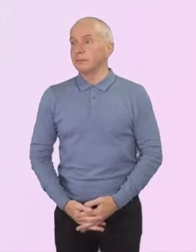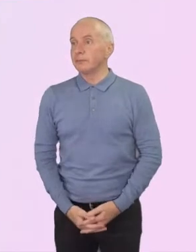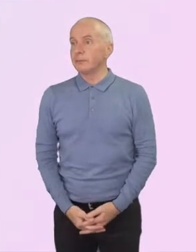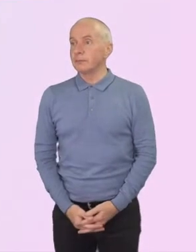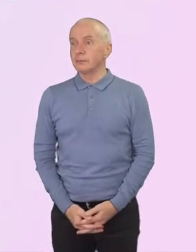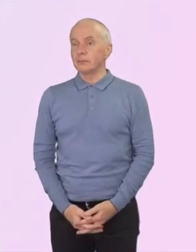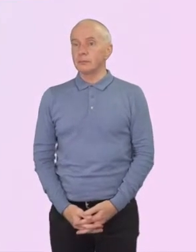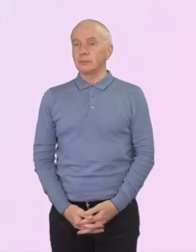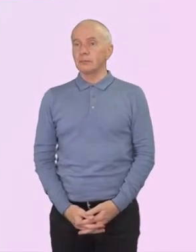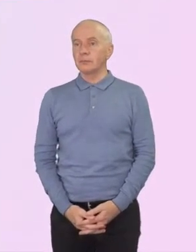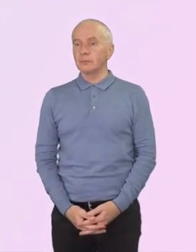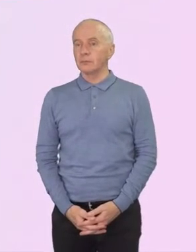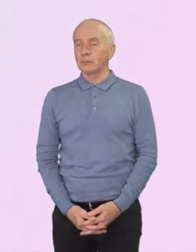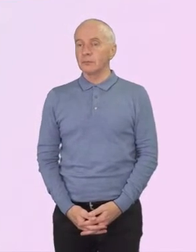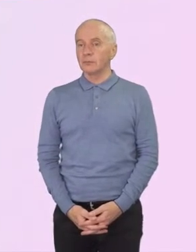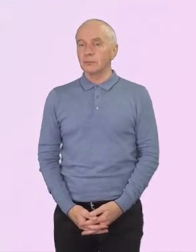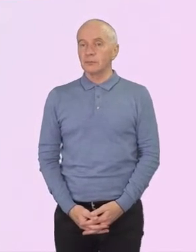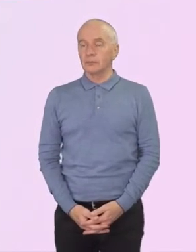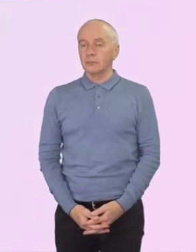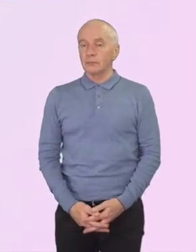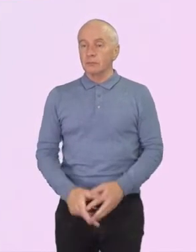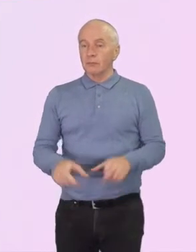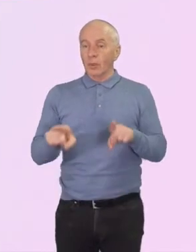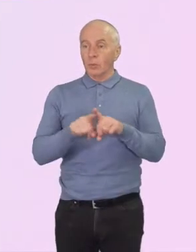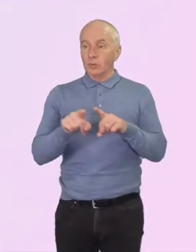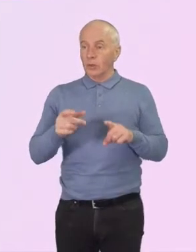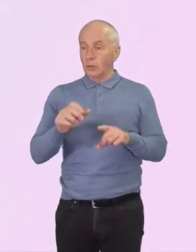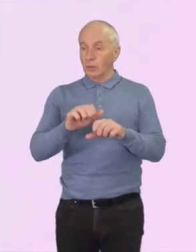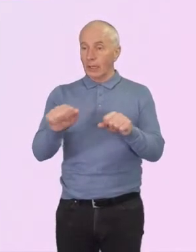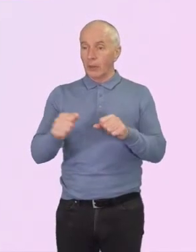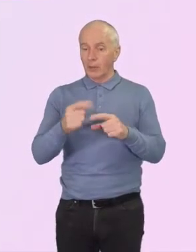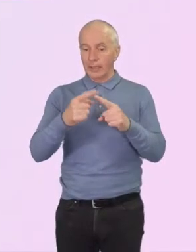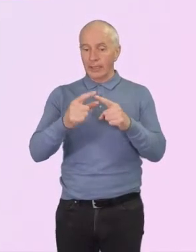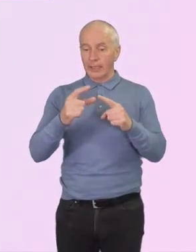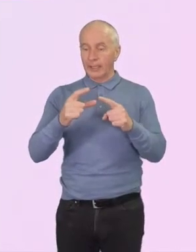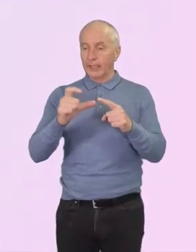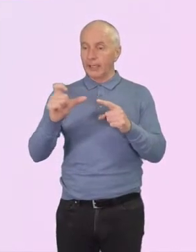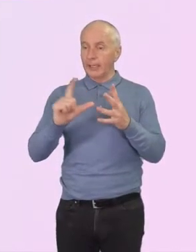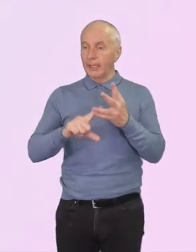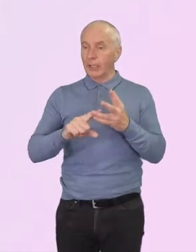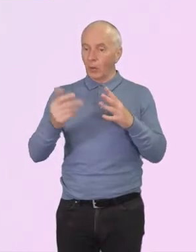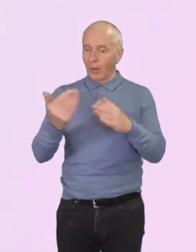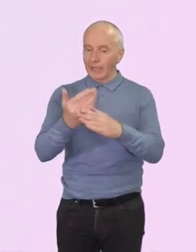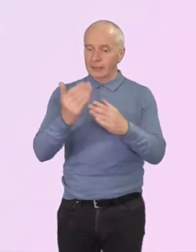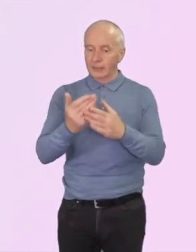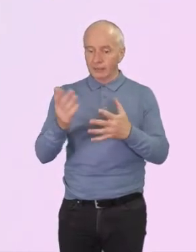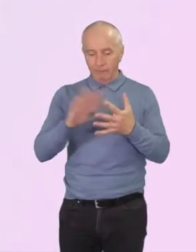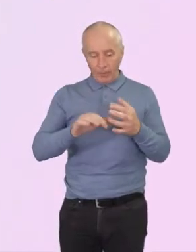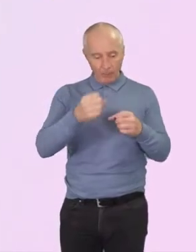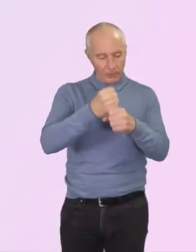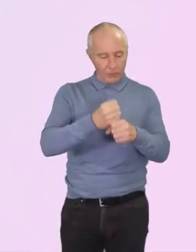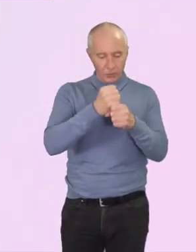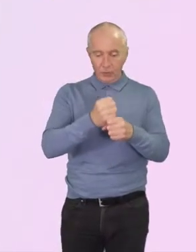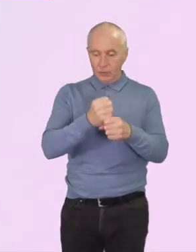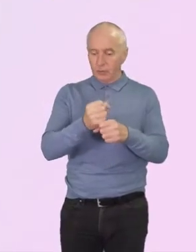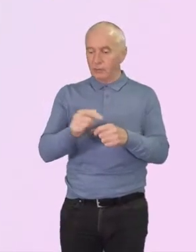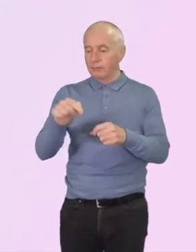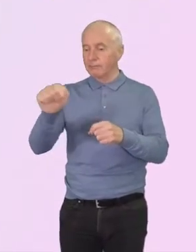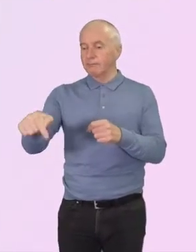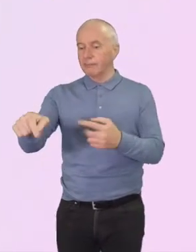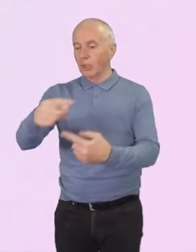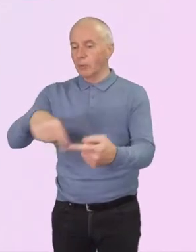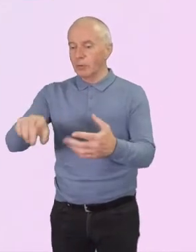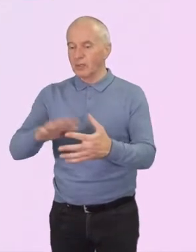Okay, in addition we take our eco actions out of the church and into the community. We run community bike